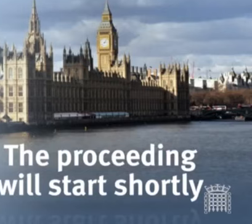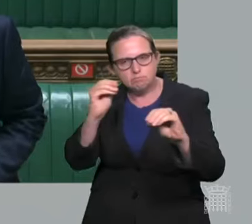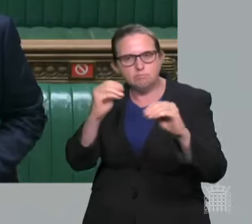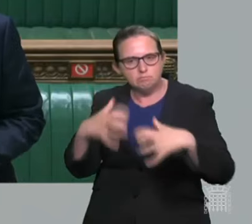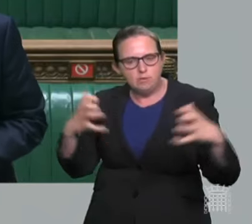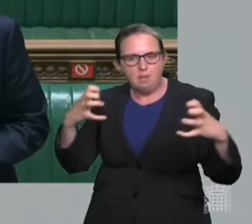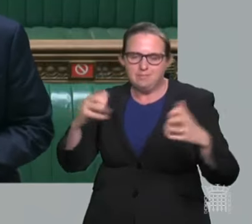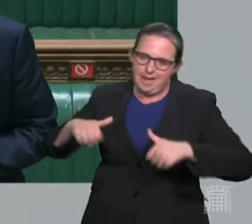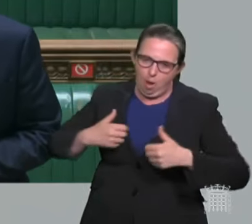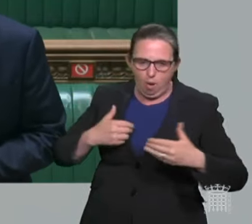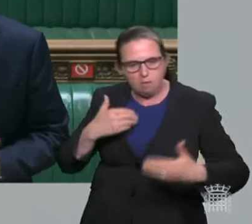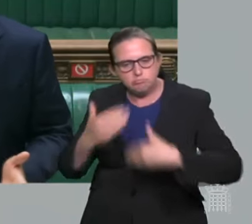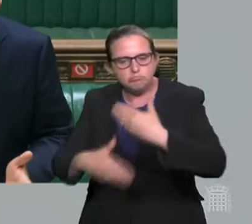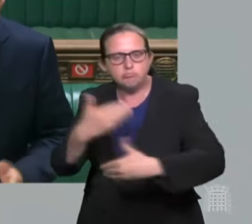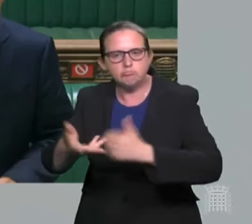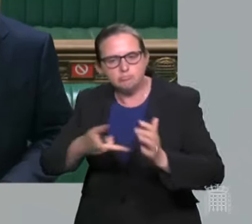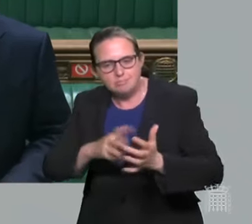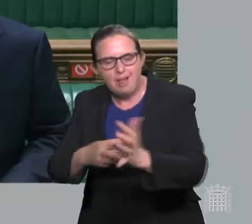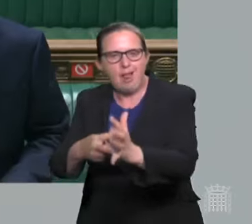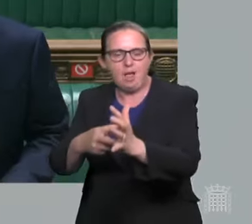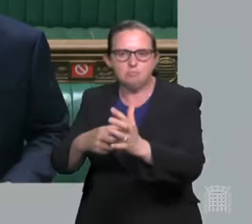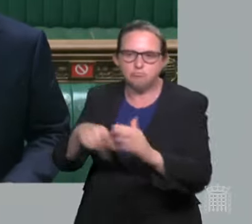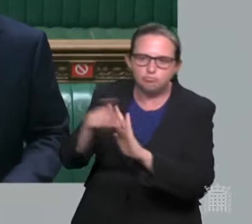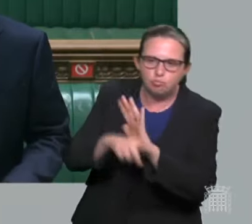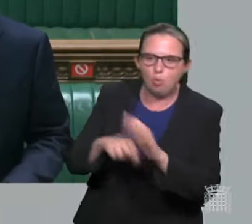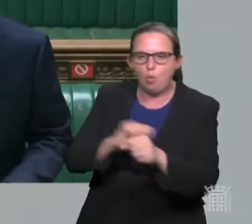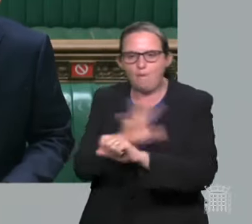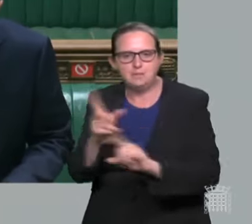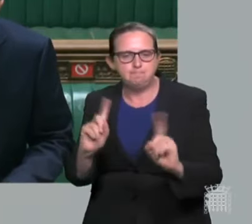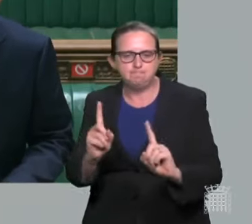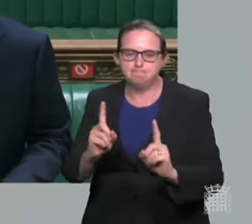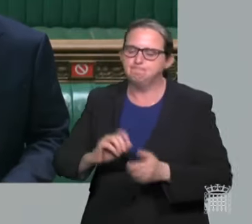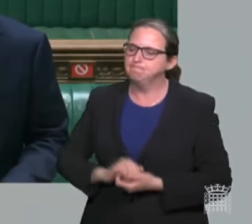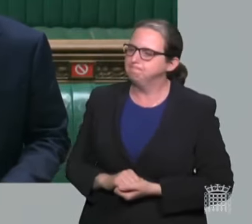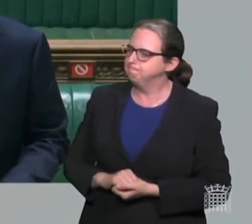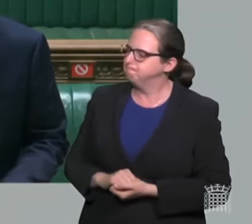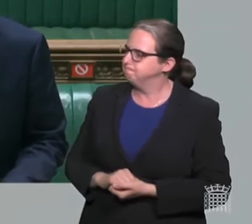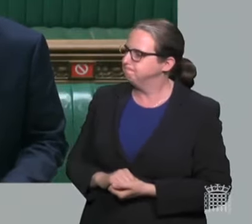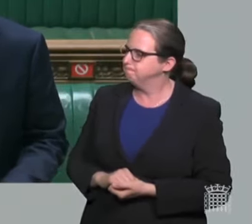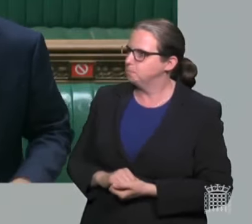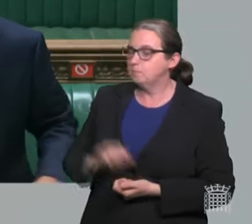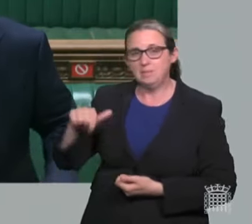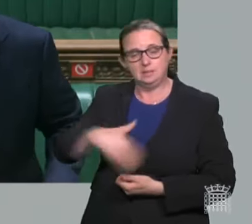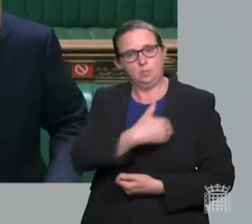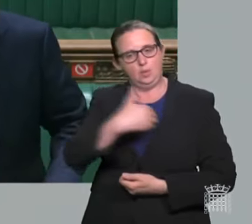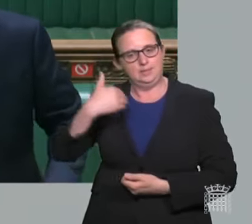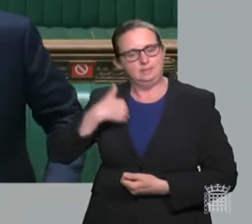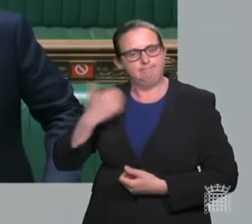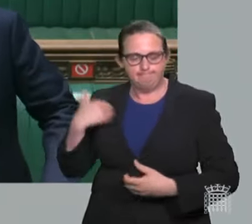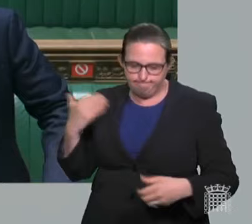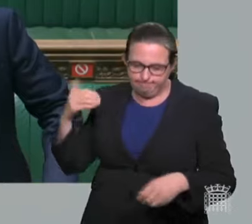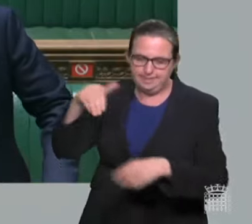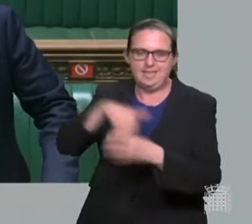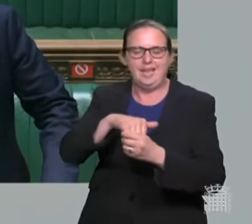Good morning, I joined some of the remarkable people who have been at the heart of the pandemic response at a service to mark the NHS's